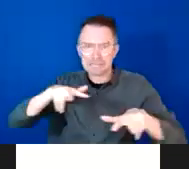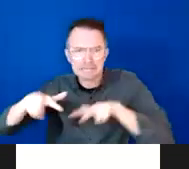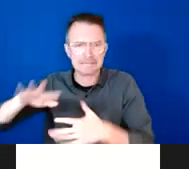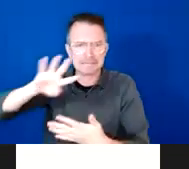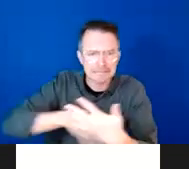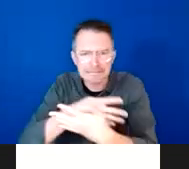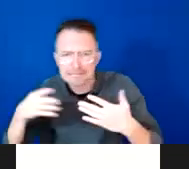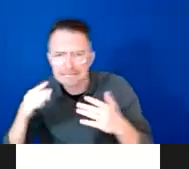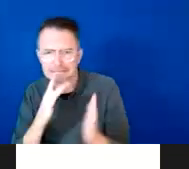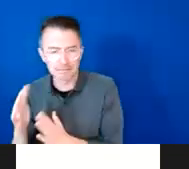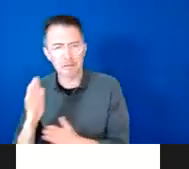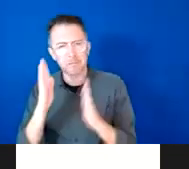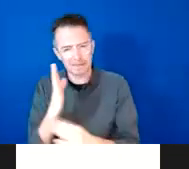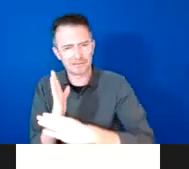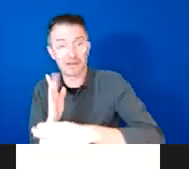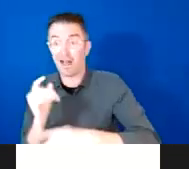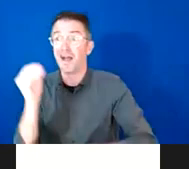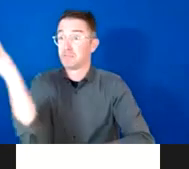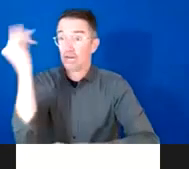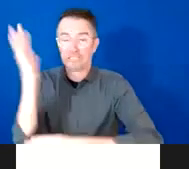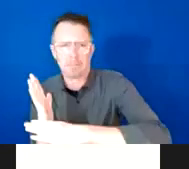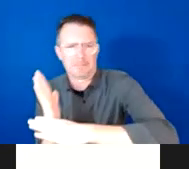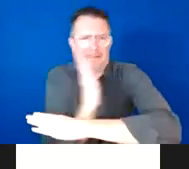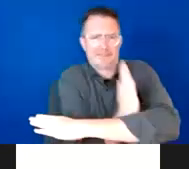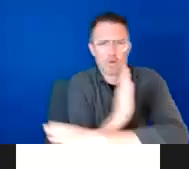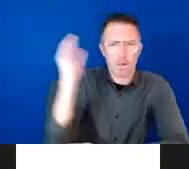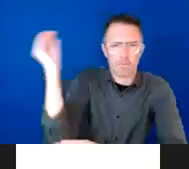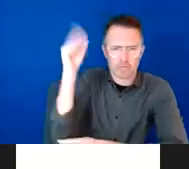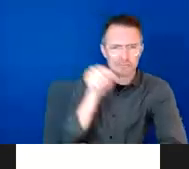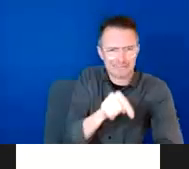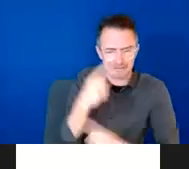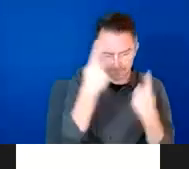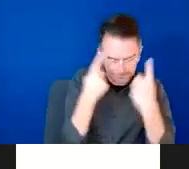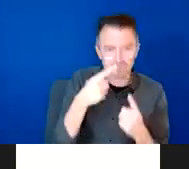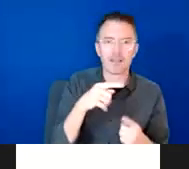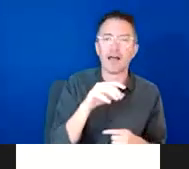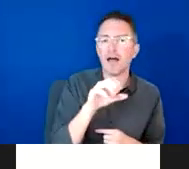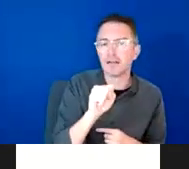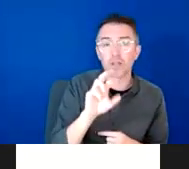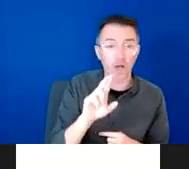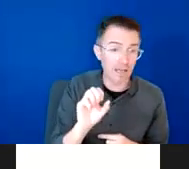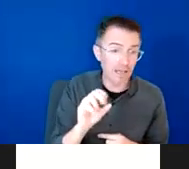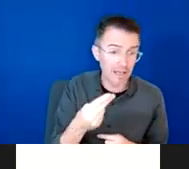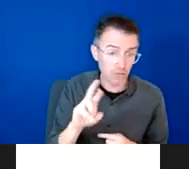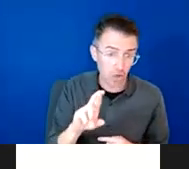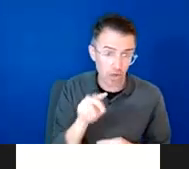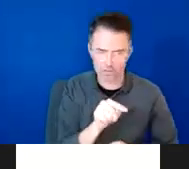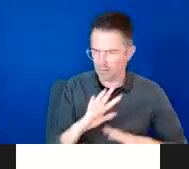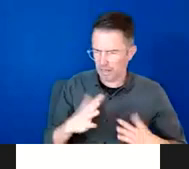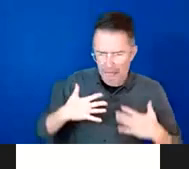funding and I'm going to turn immediately over to Gareth just because we're